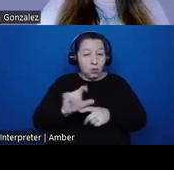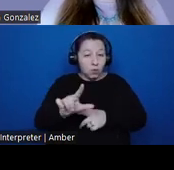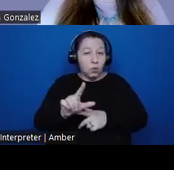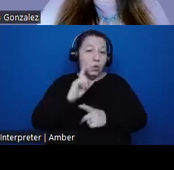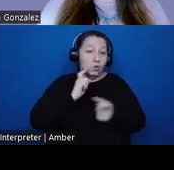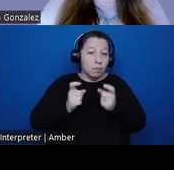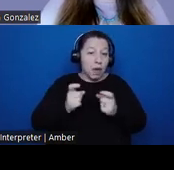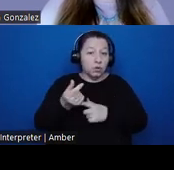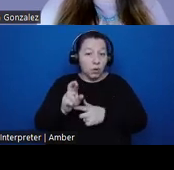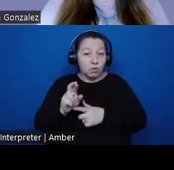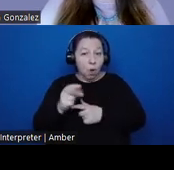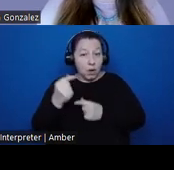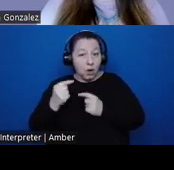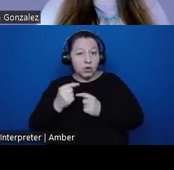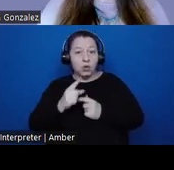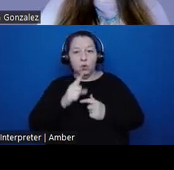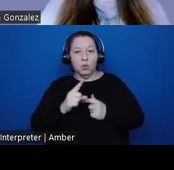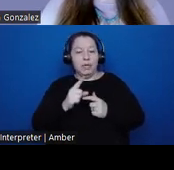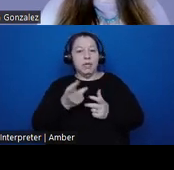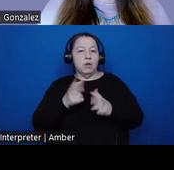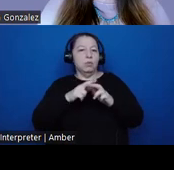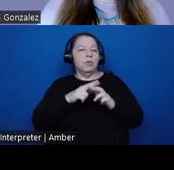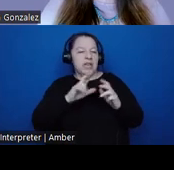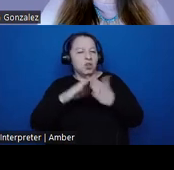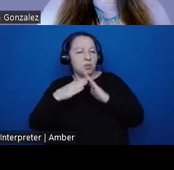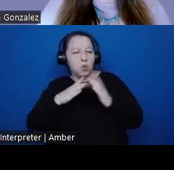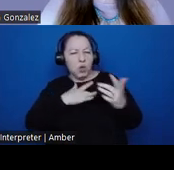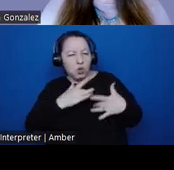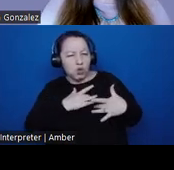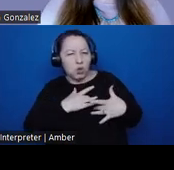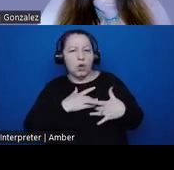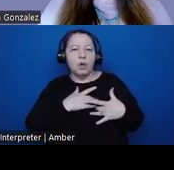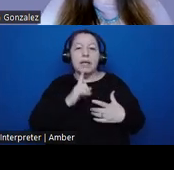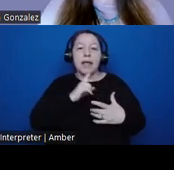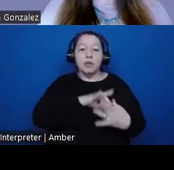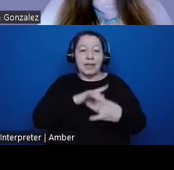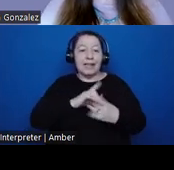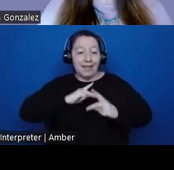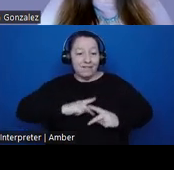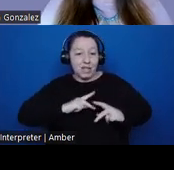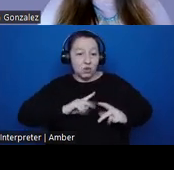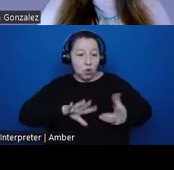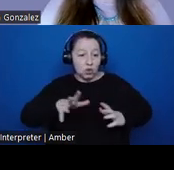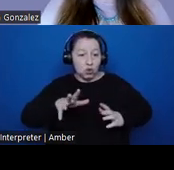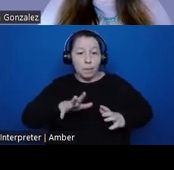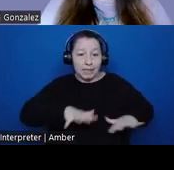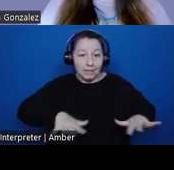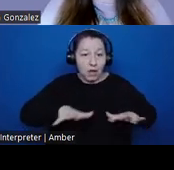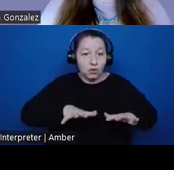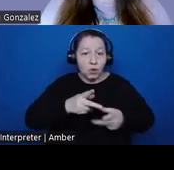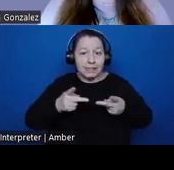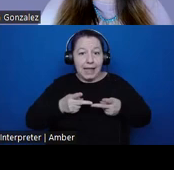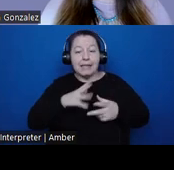concerns in community. Namely, the community connects physical disturbance of ancestral sites and belongings to negative health